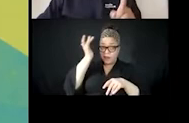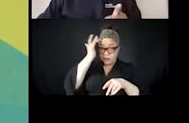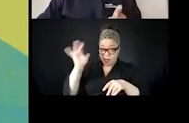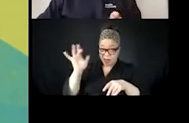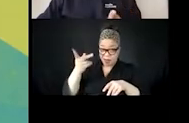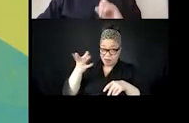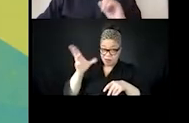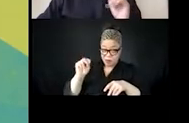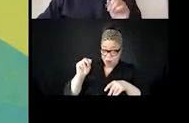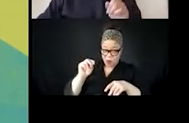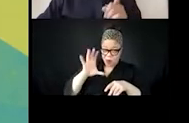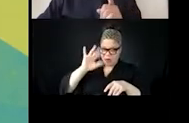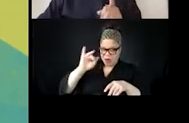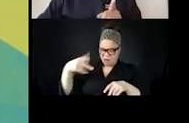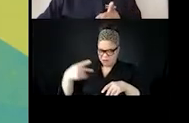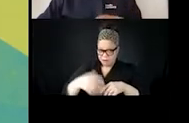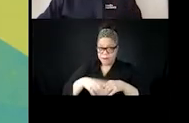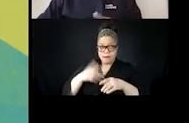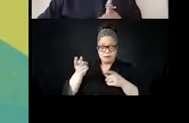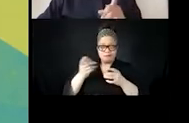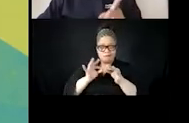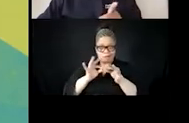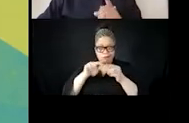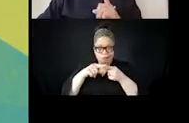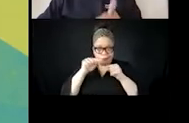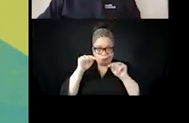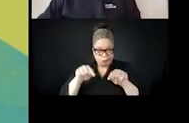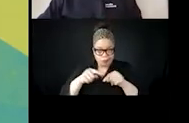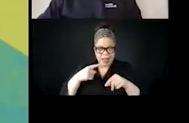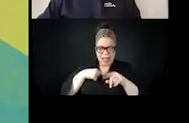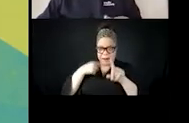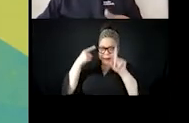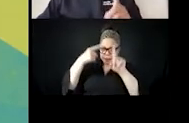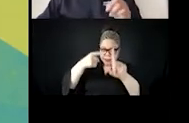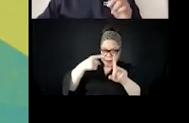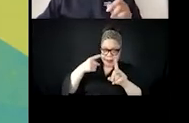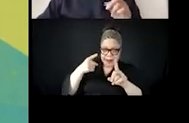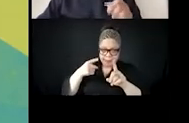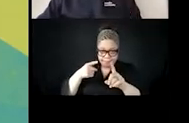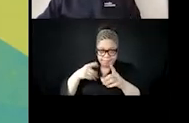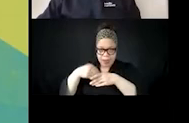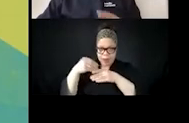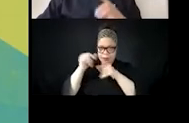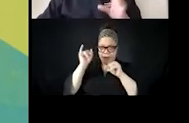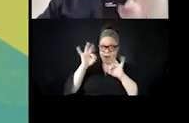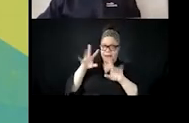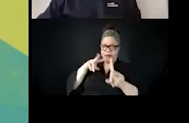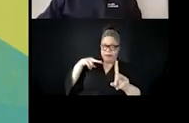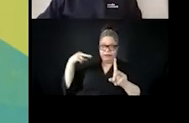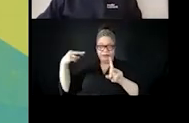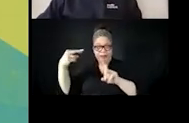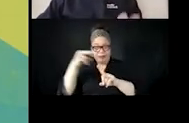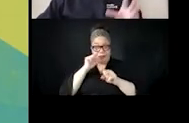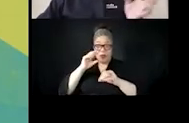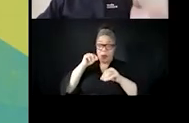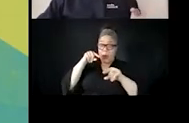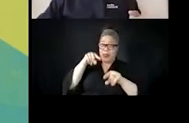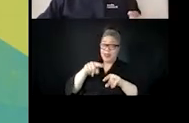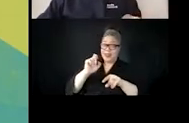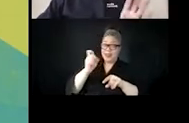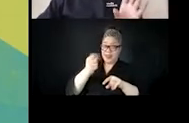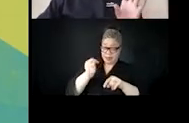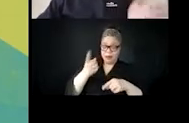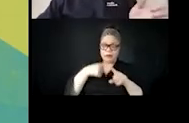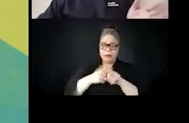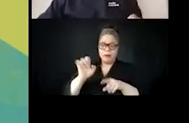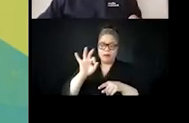directly from FBI files that were stolen from an FBI office by activists. And as you can see, the specific goals are quite meaty.